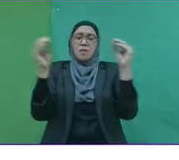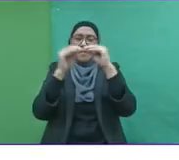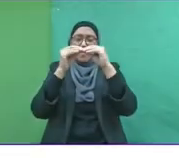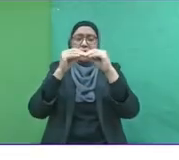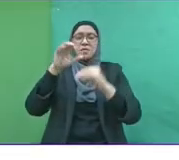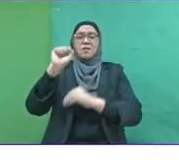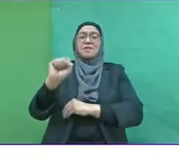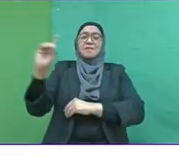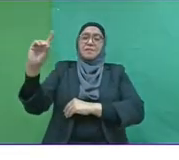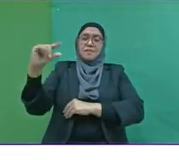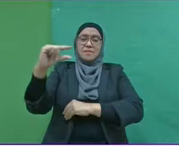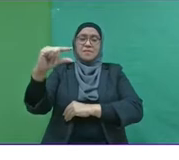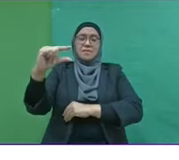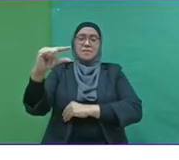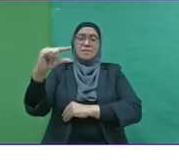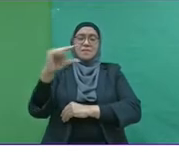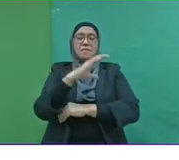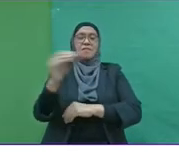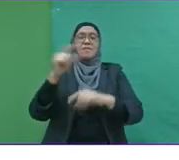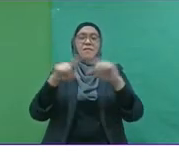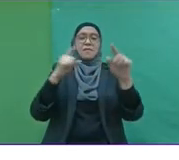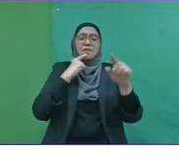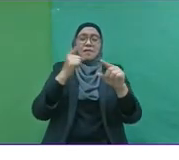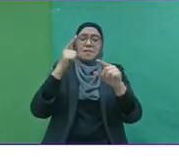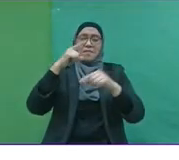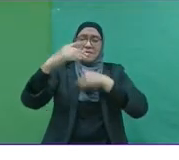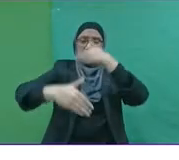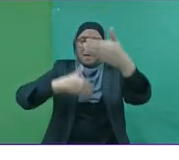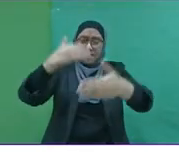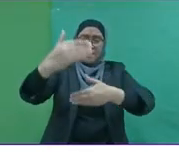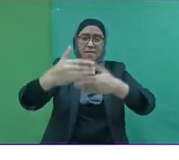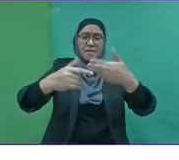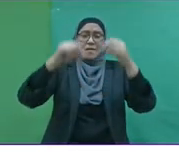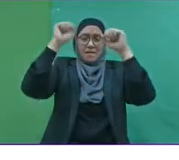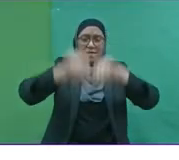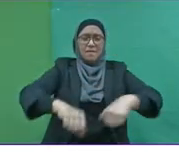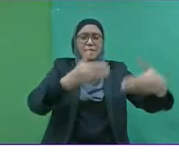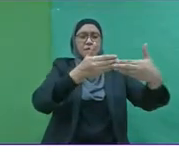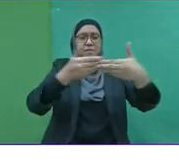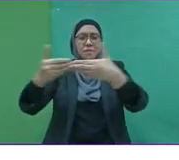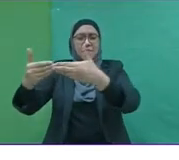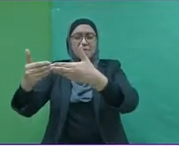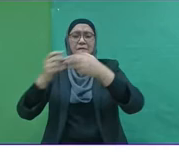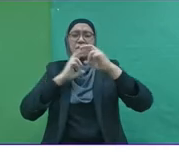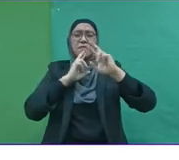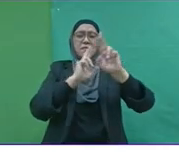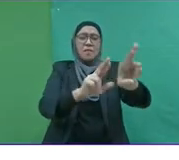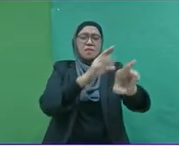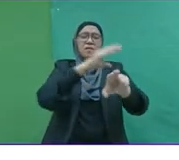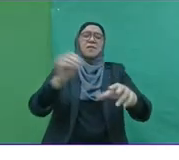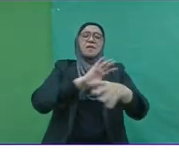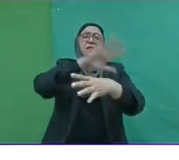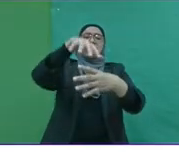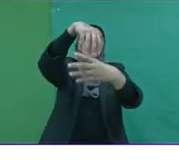development goals. So that businesses of today can be sustainable, responsive,